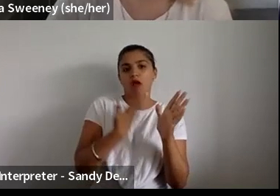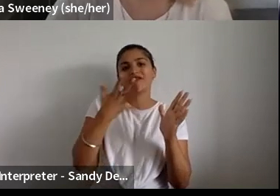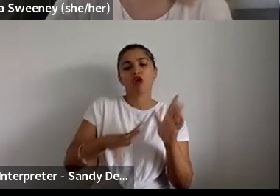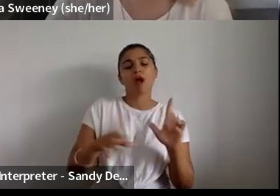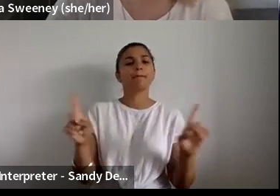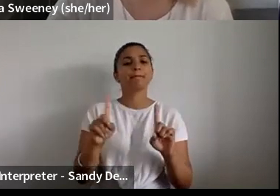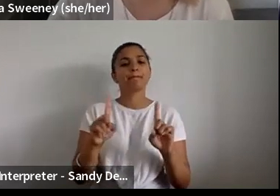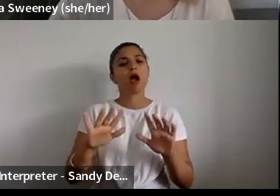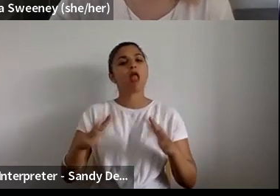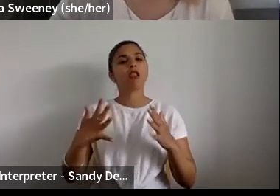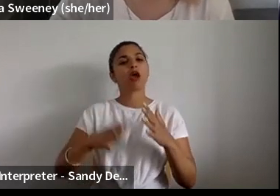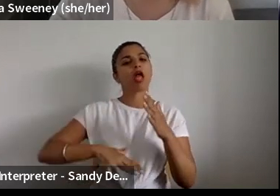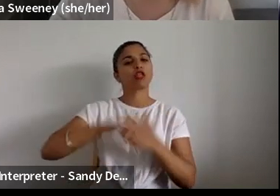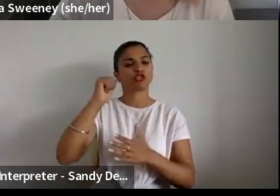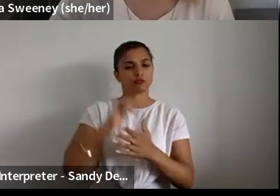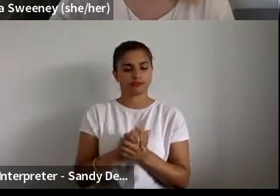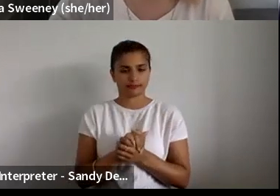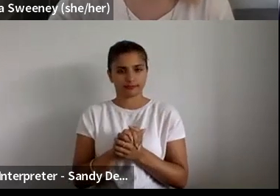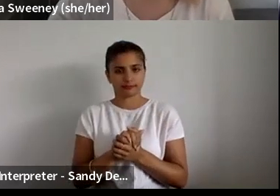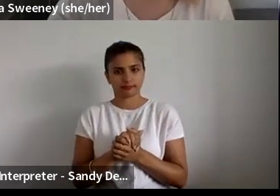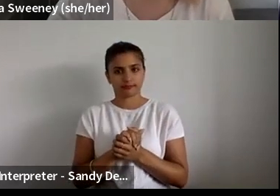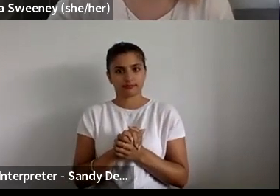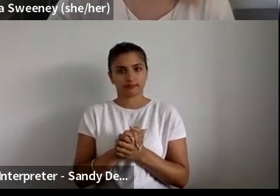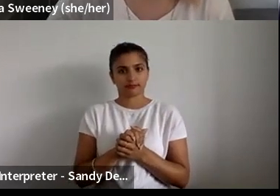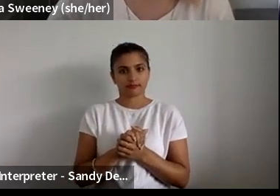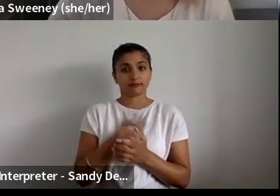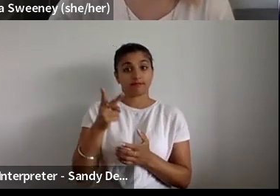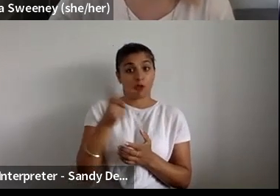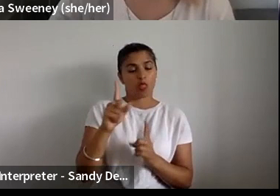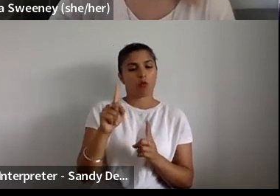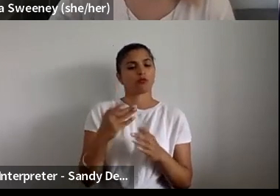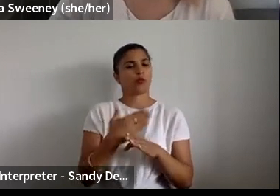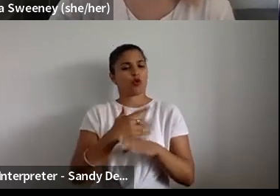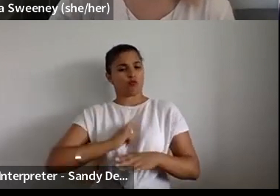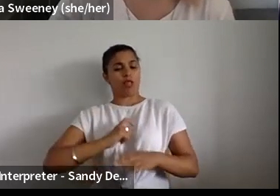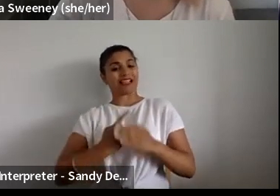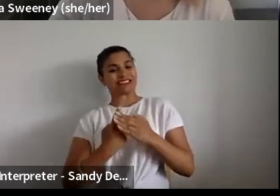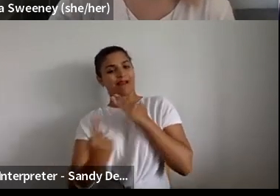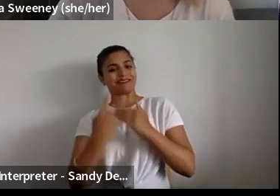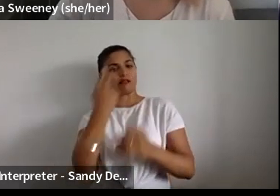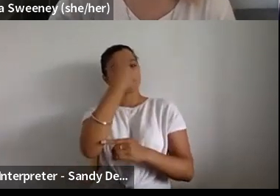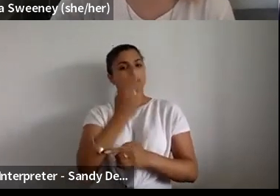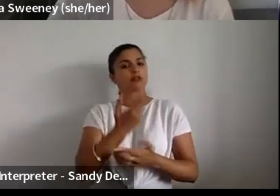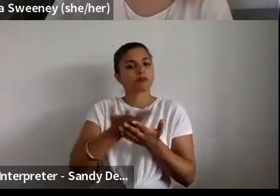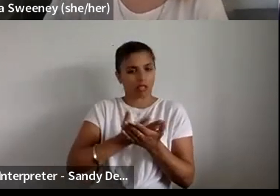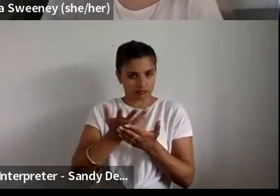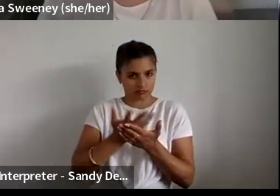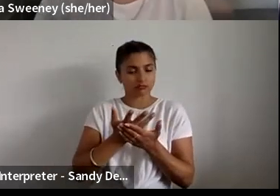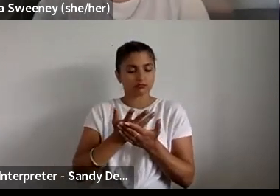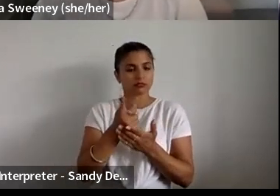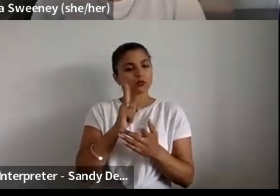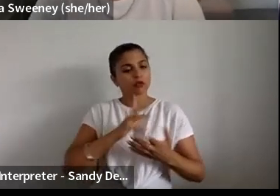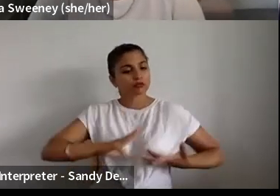Laura Sweeney and Ashley Bowman are independent arts consultants working collaboratively to produce, curate, facilitate